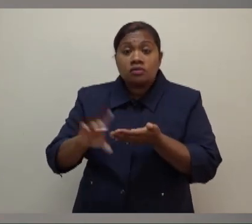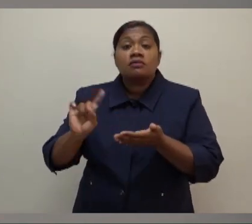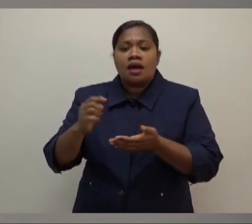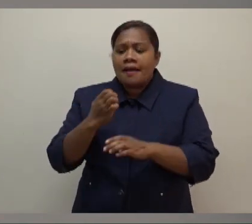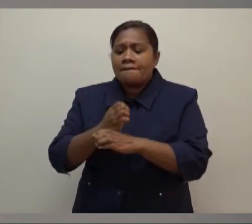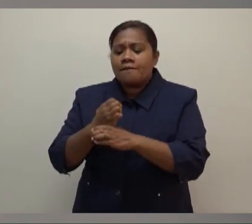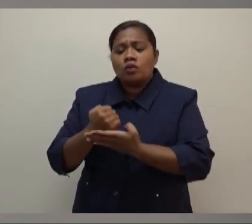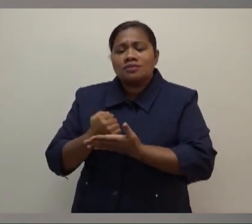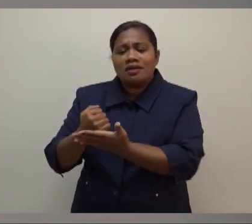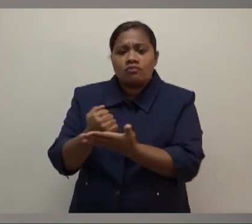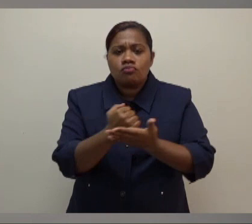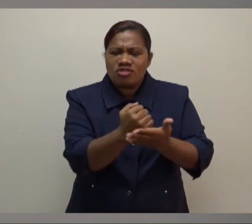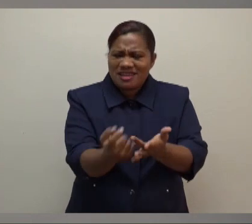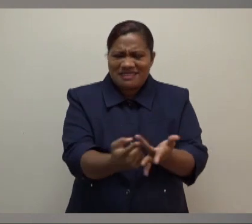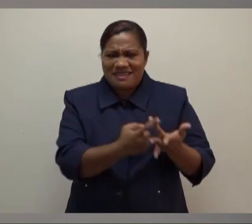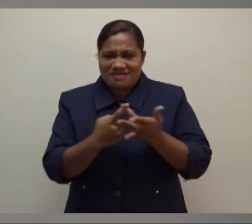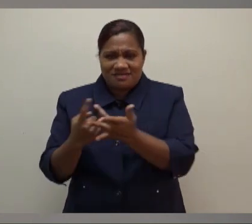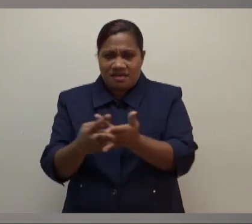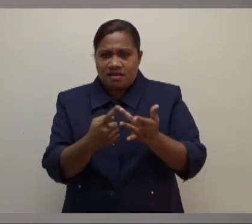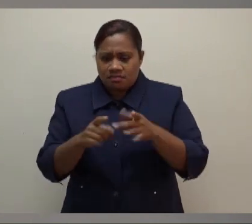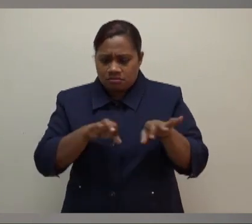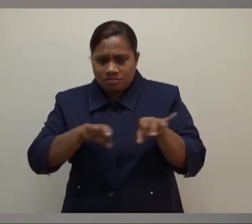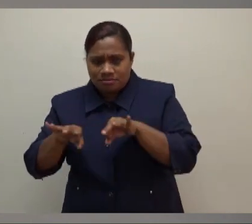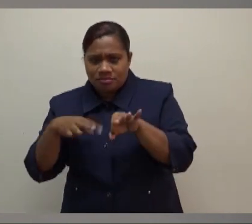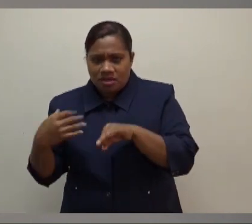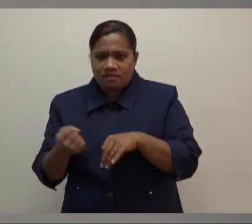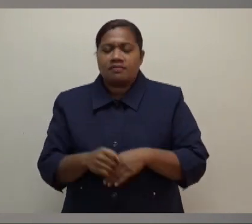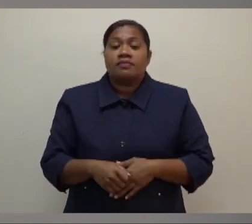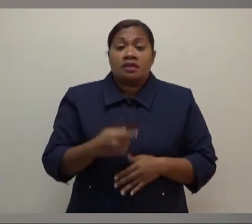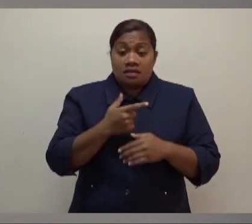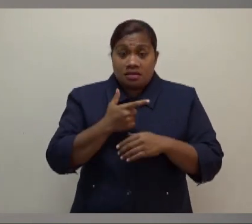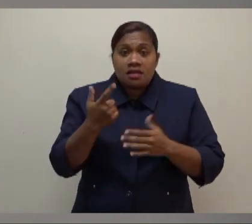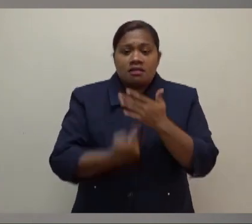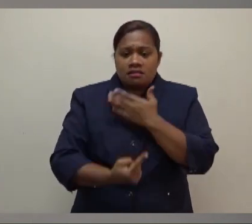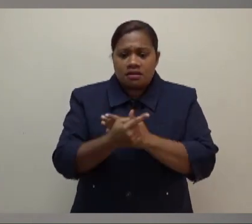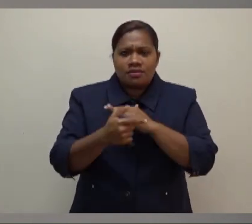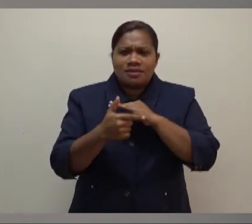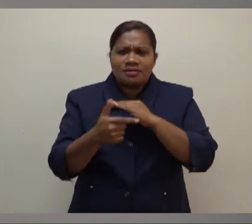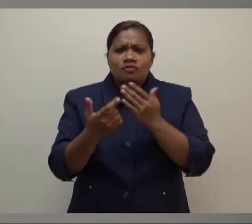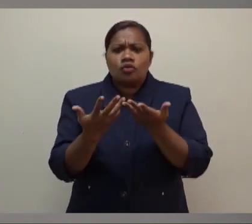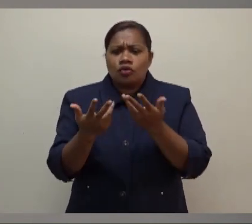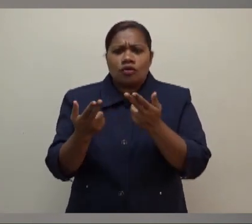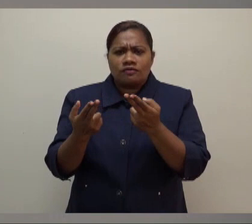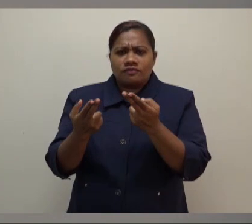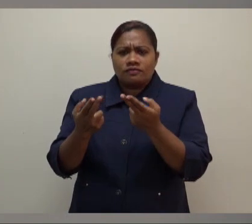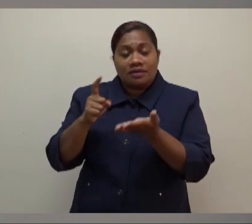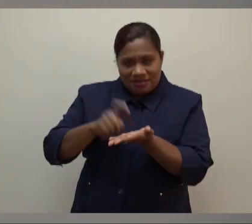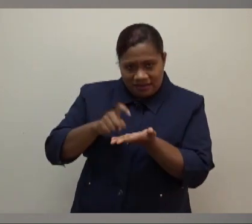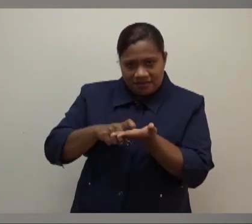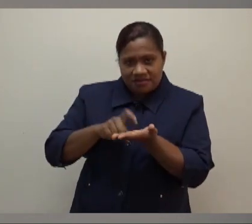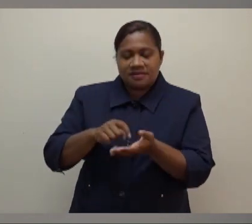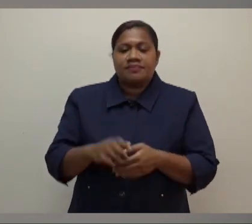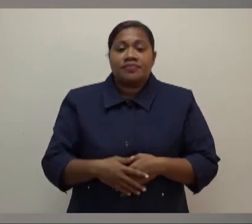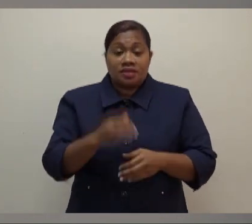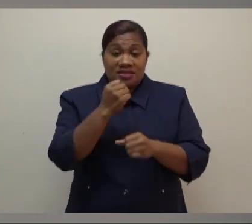measures. This led to an increase in the level of debt. Apart from the increased borrowing, the decline in nominal